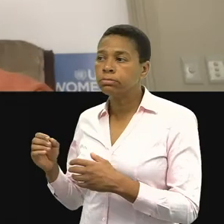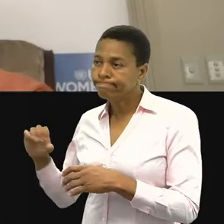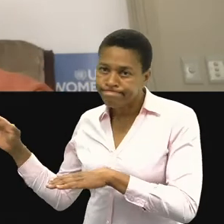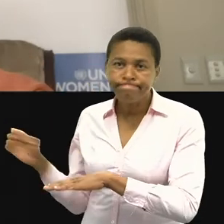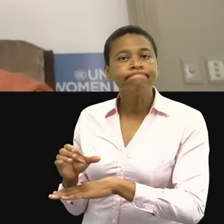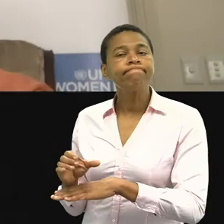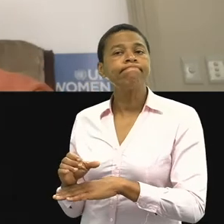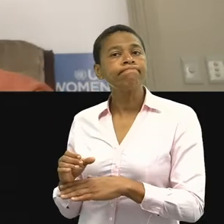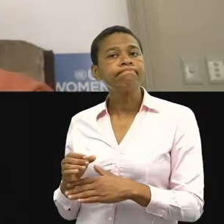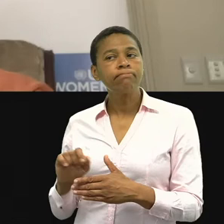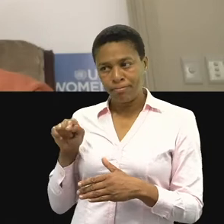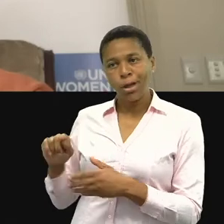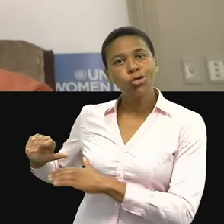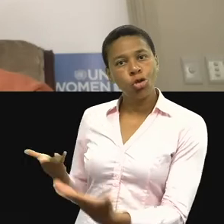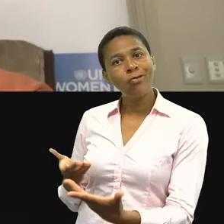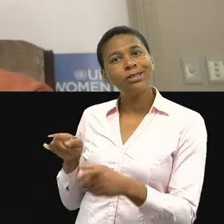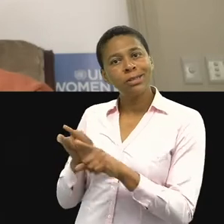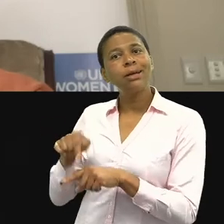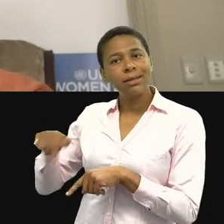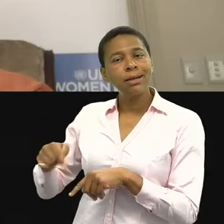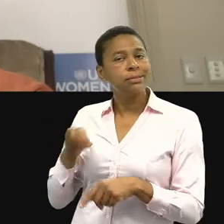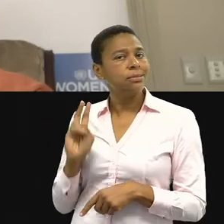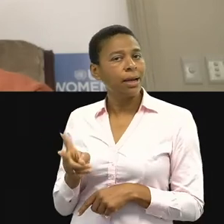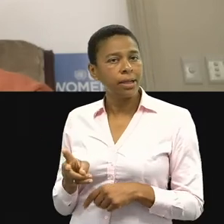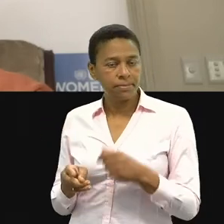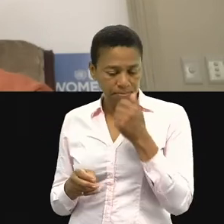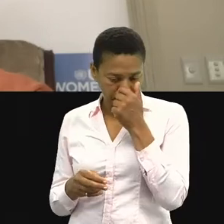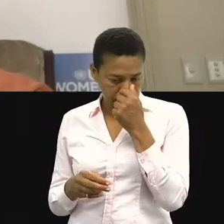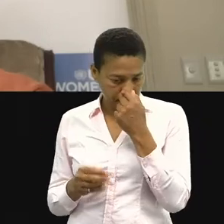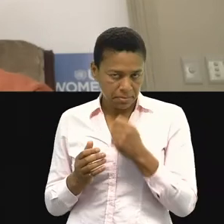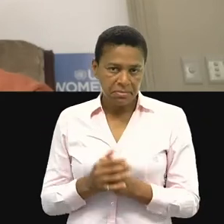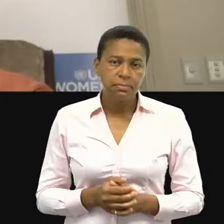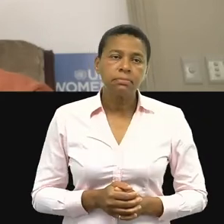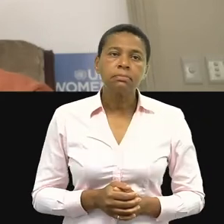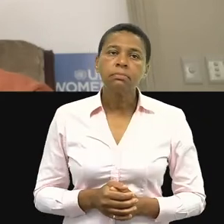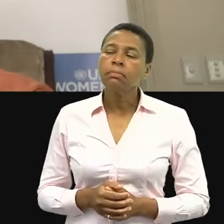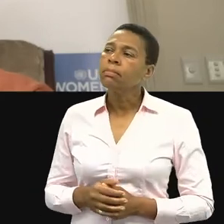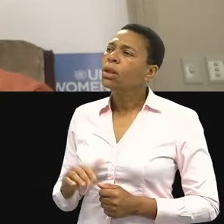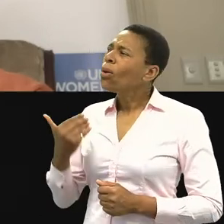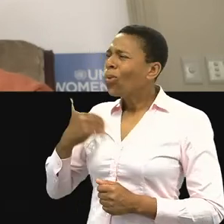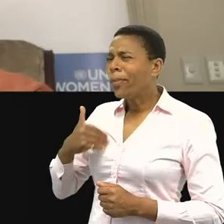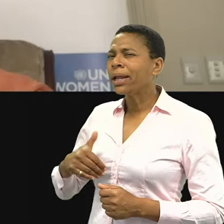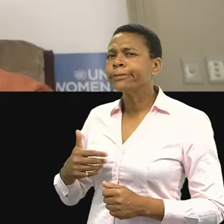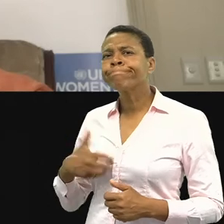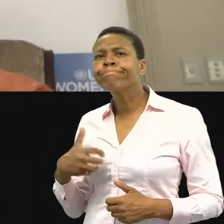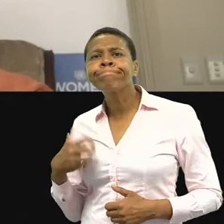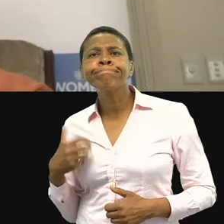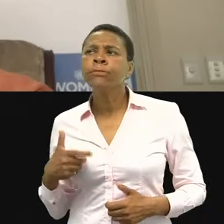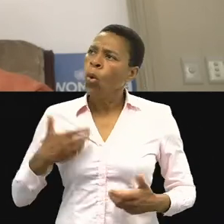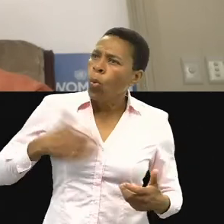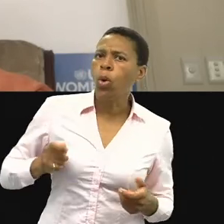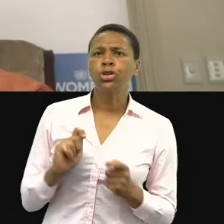leadership, impatience for justice, impatience for change has got to play a part. And that